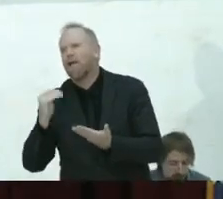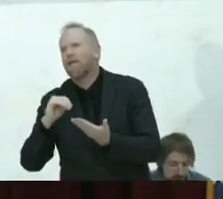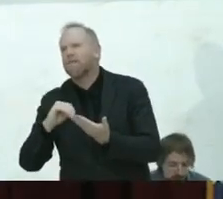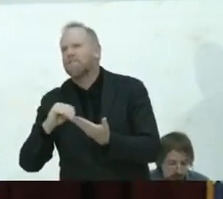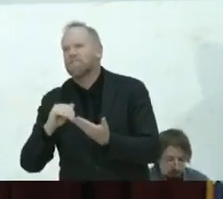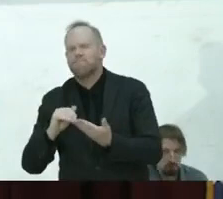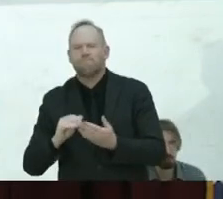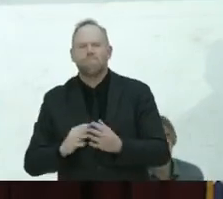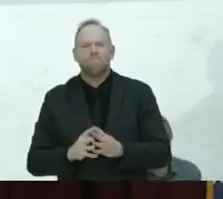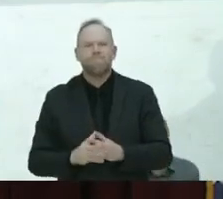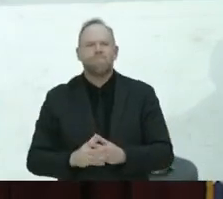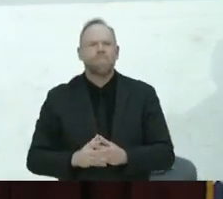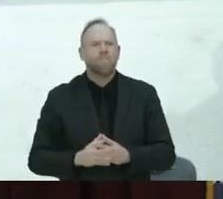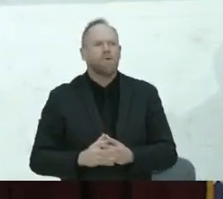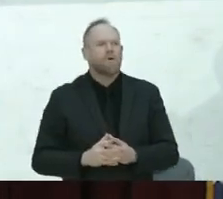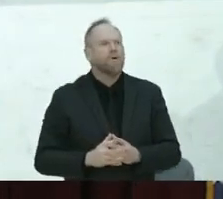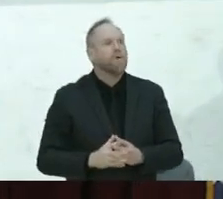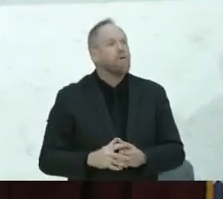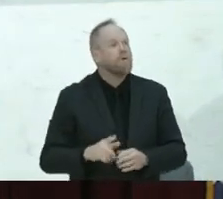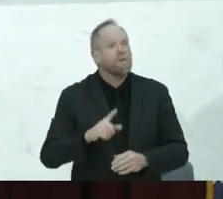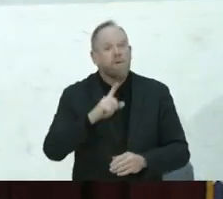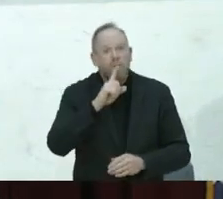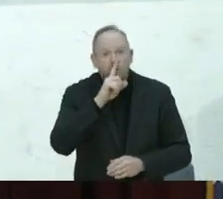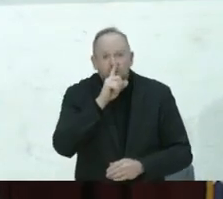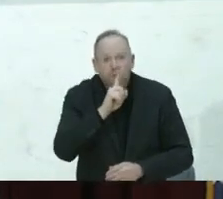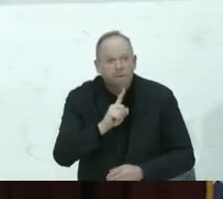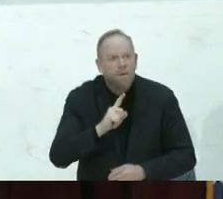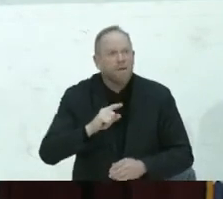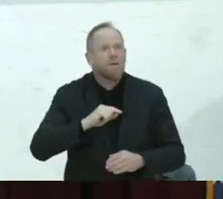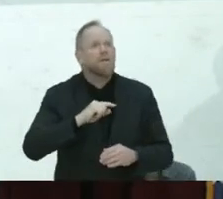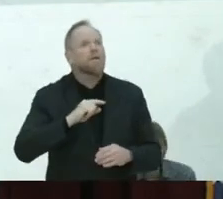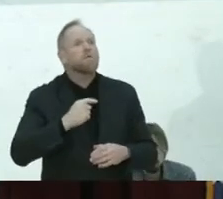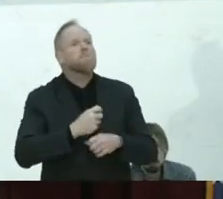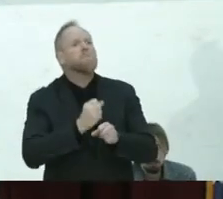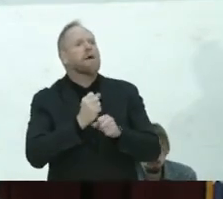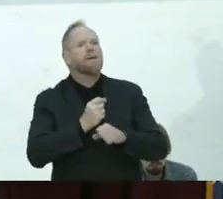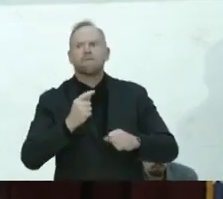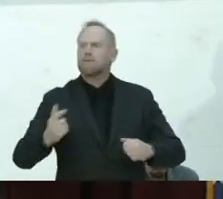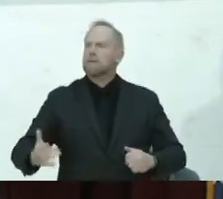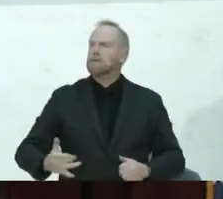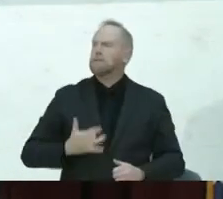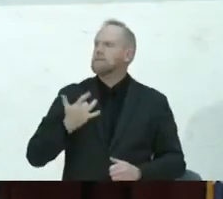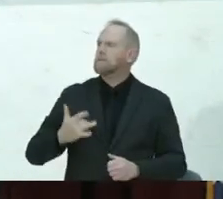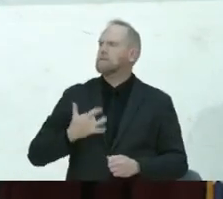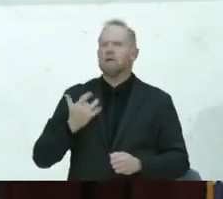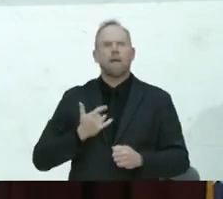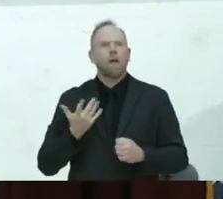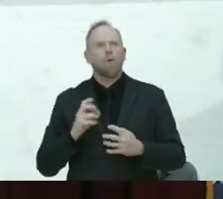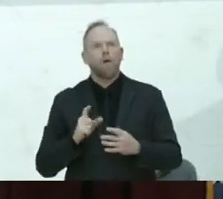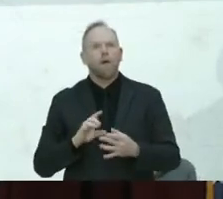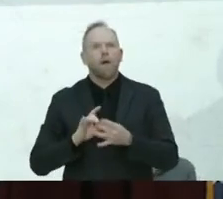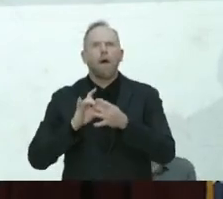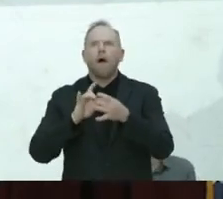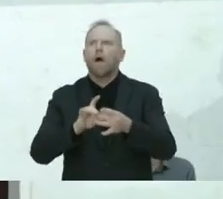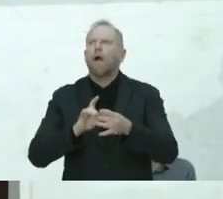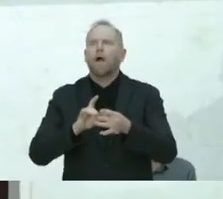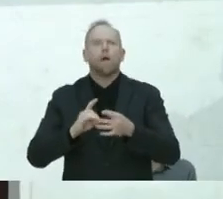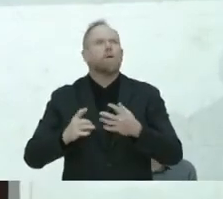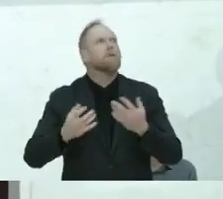wind that makes the tall grass bend into leaning suddenly the